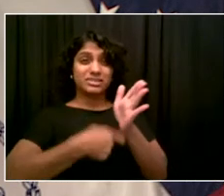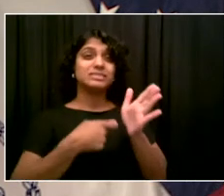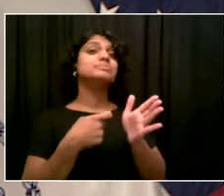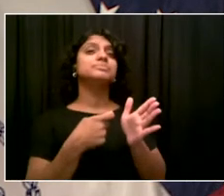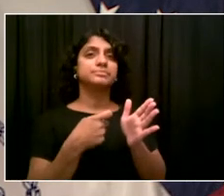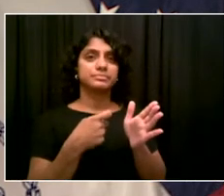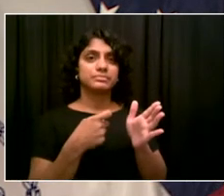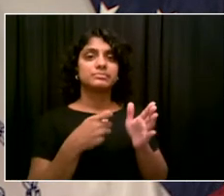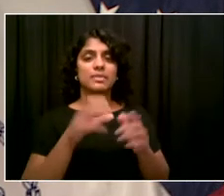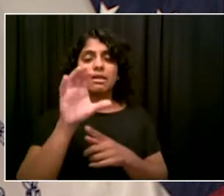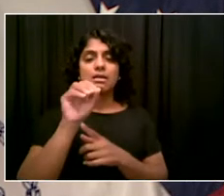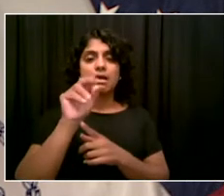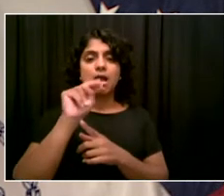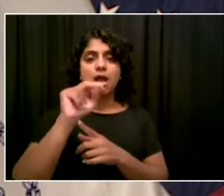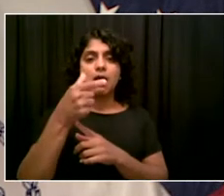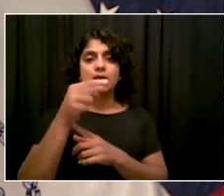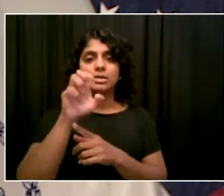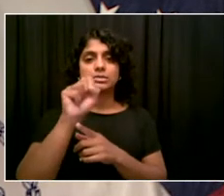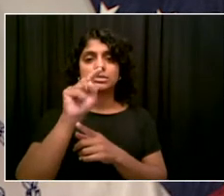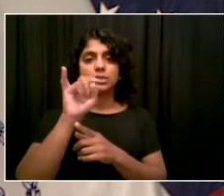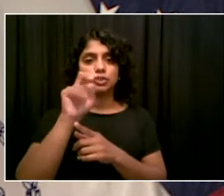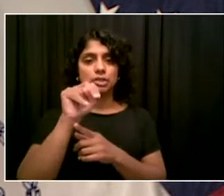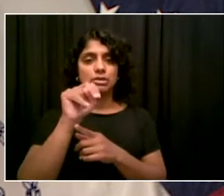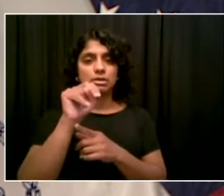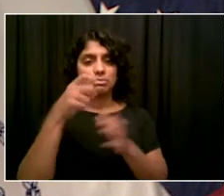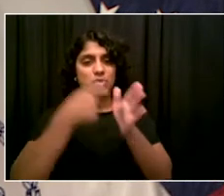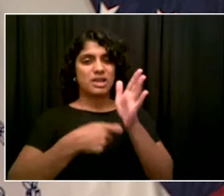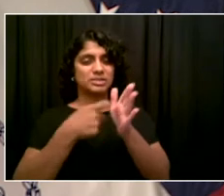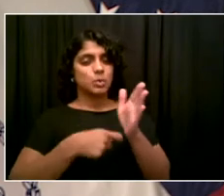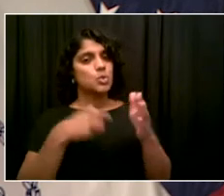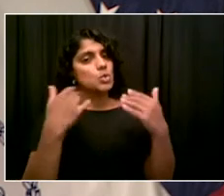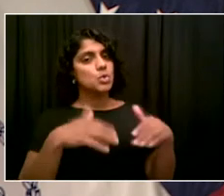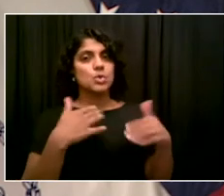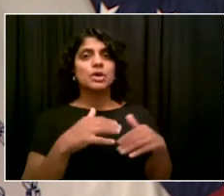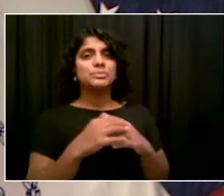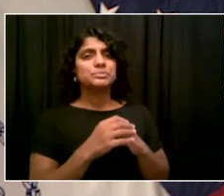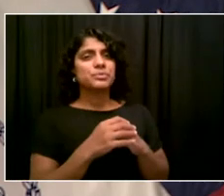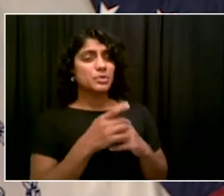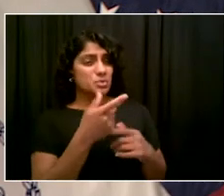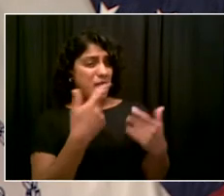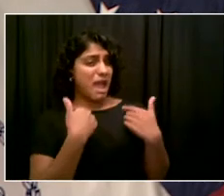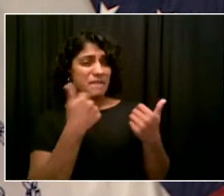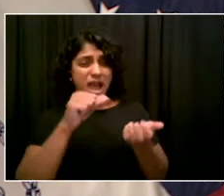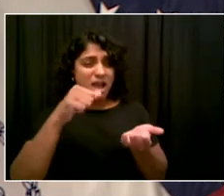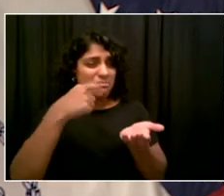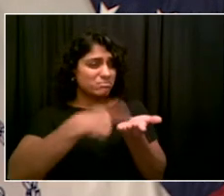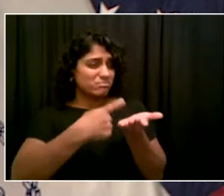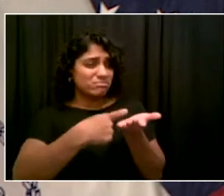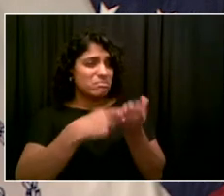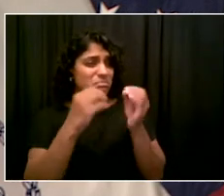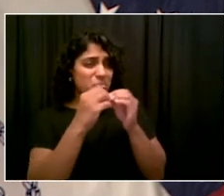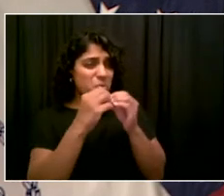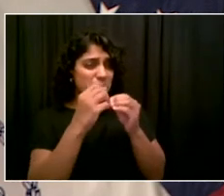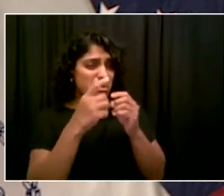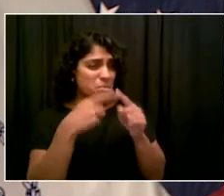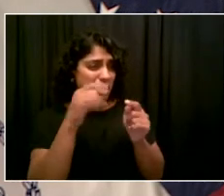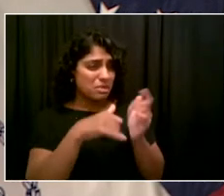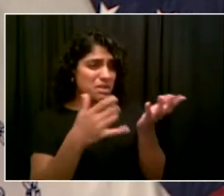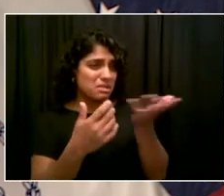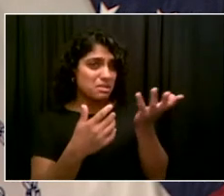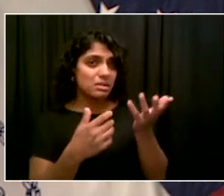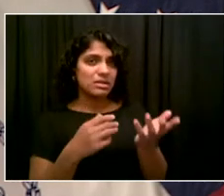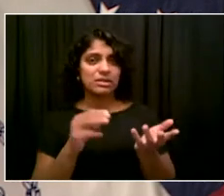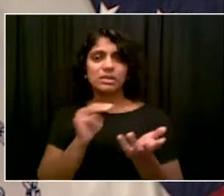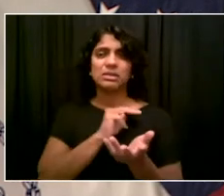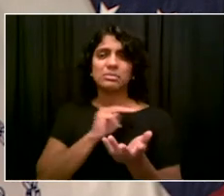to the Traffic Mobility Review Board? I will get back to you on the board where that stands. But, look, I want to